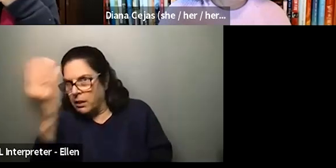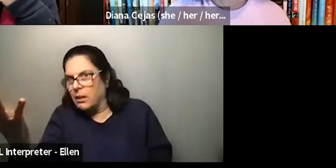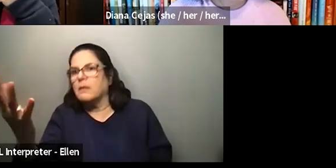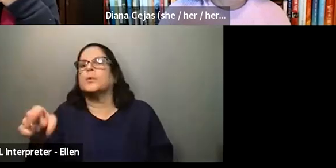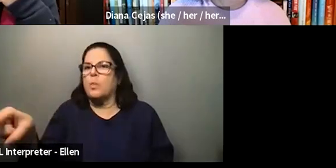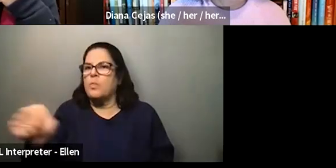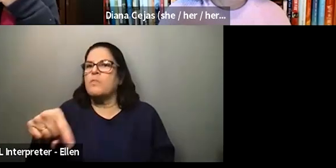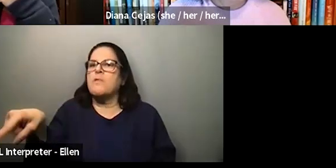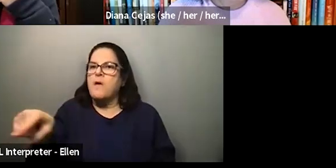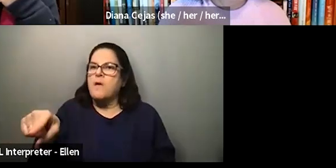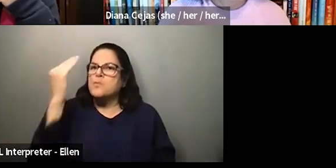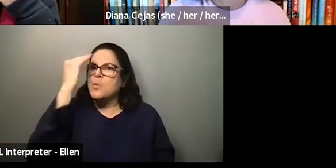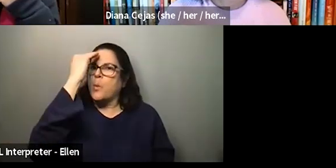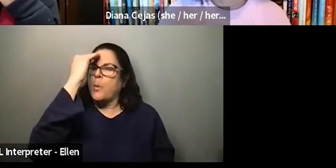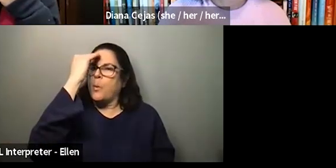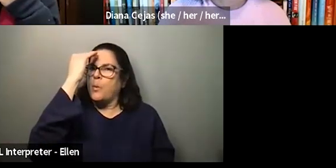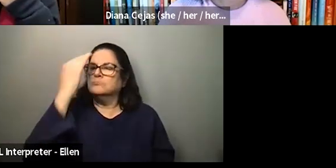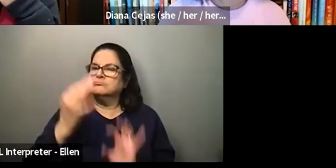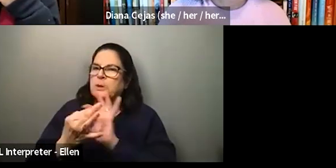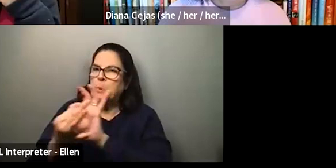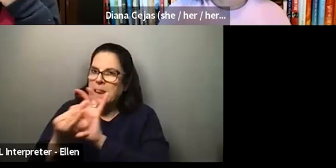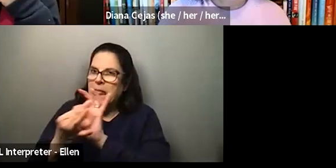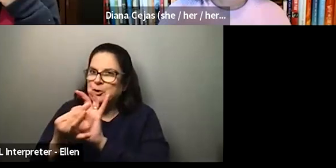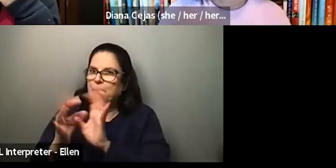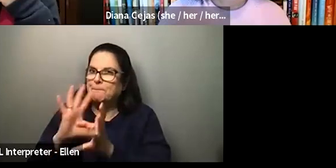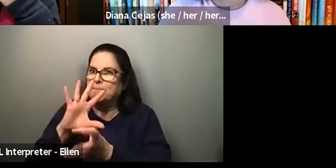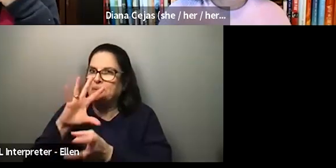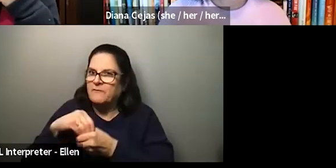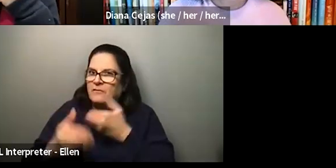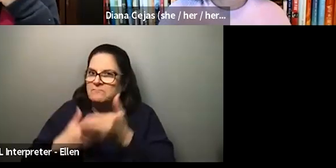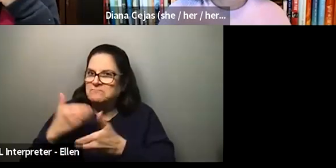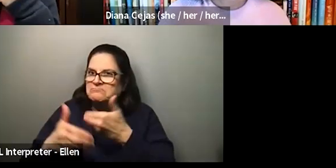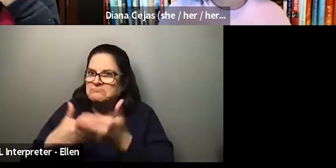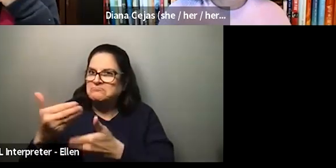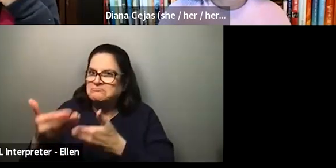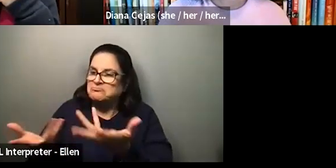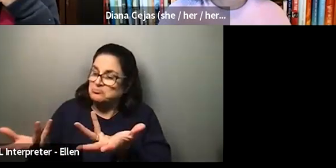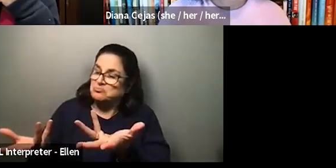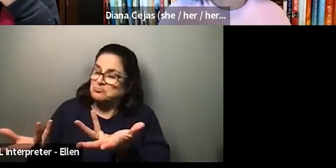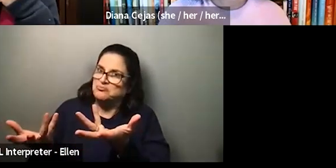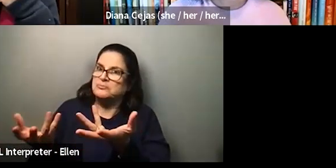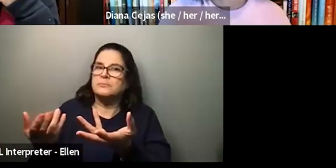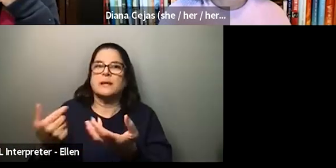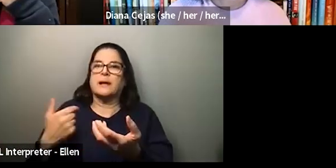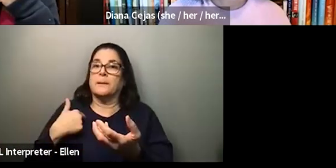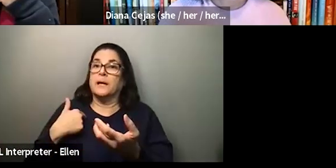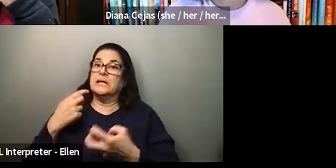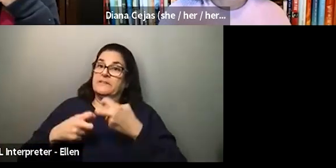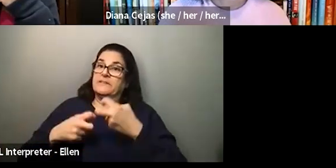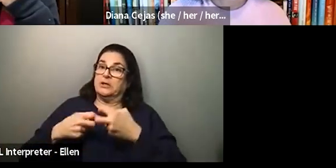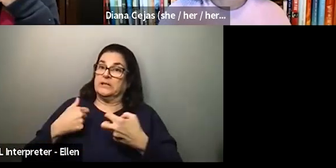you know, what we, what this relationship was going to look like and, and where my, you know, where some of, you know, my difficulty might be.